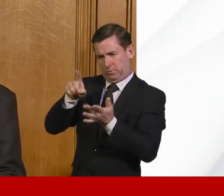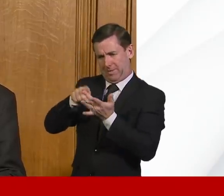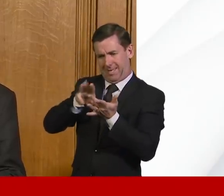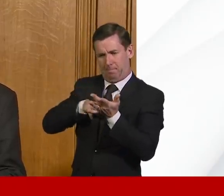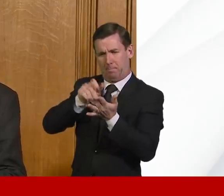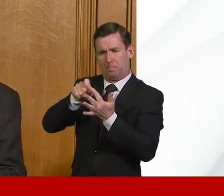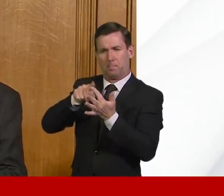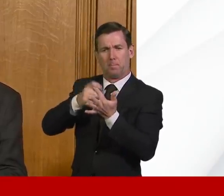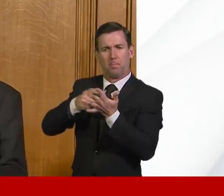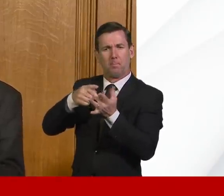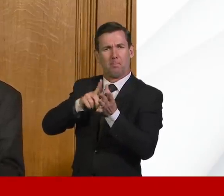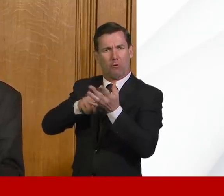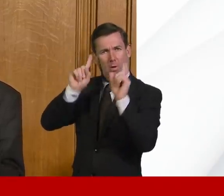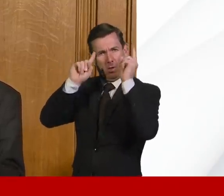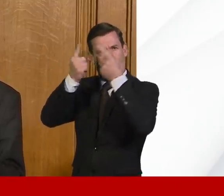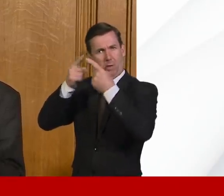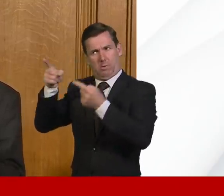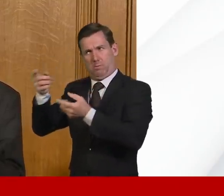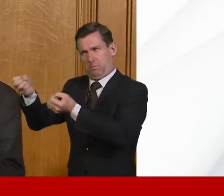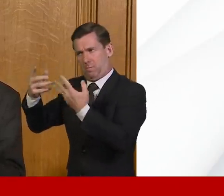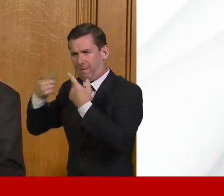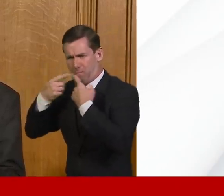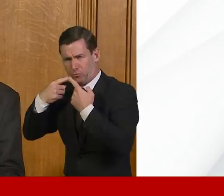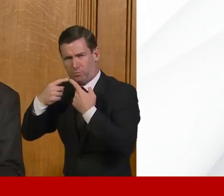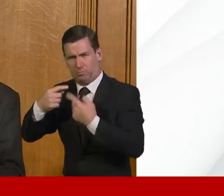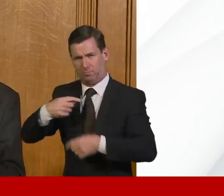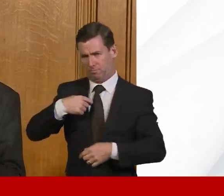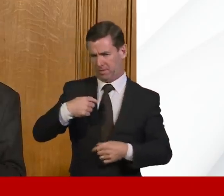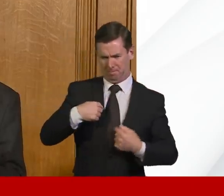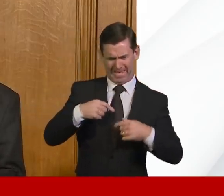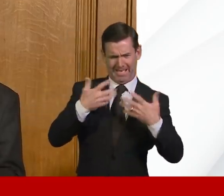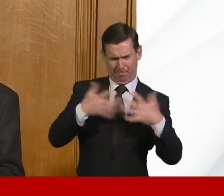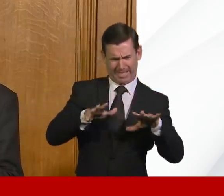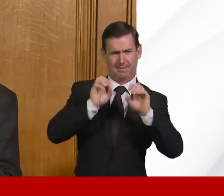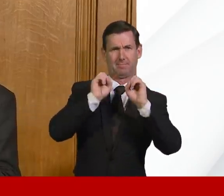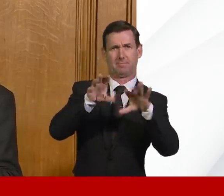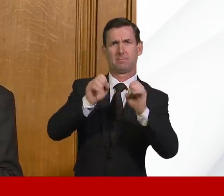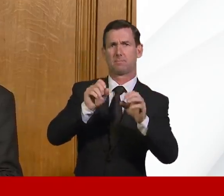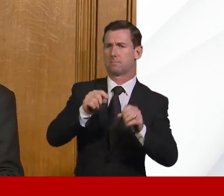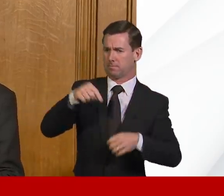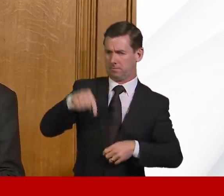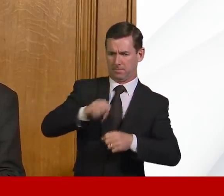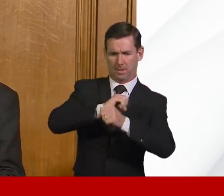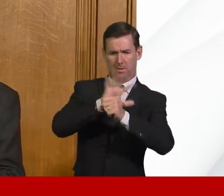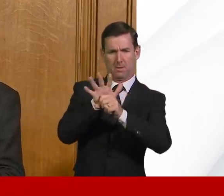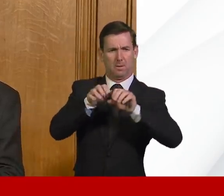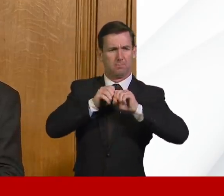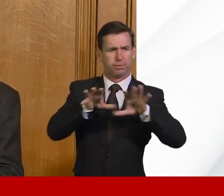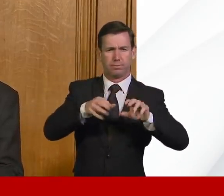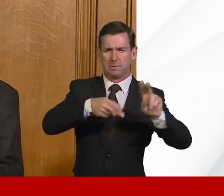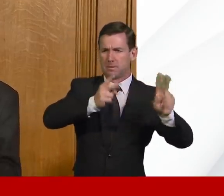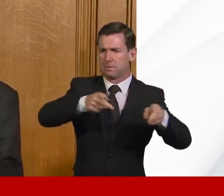said earlier, the number of deaths that arise out of this epidemic in the UK,